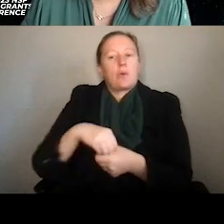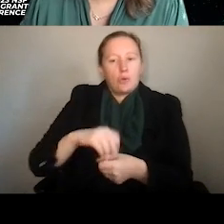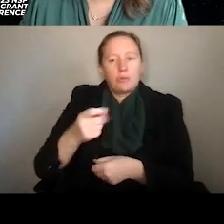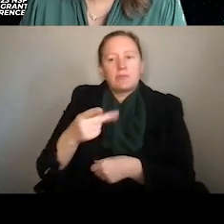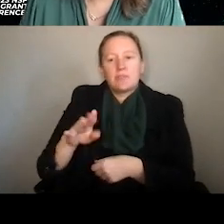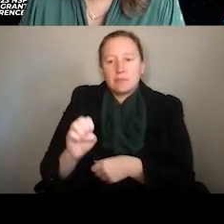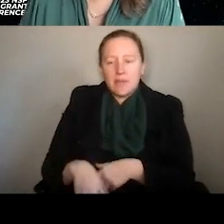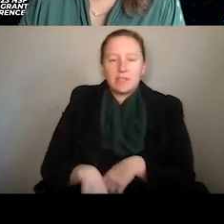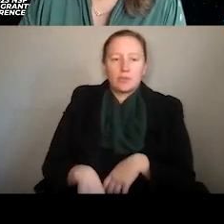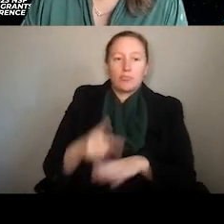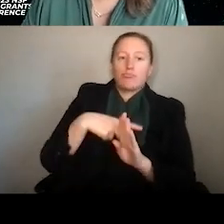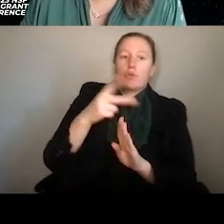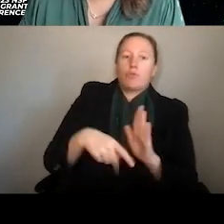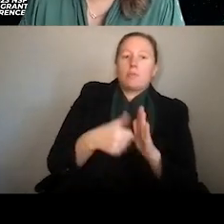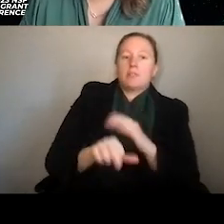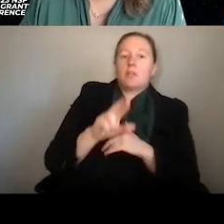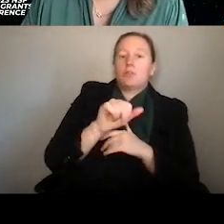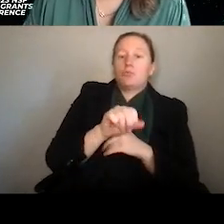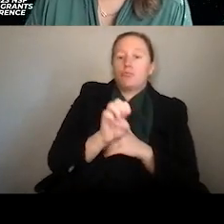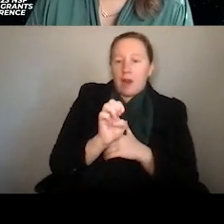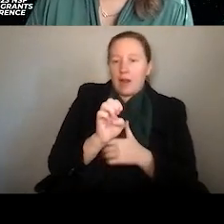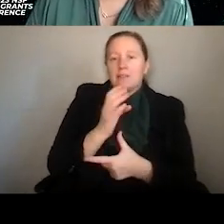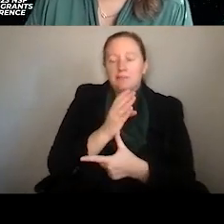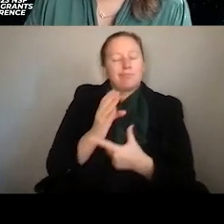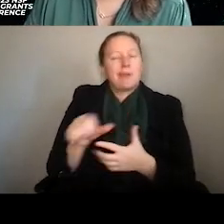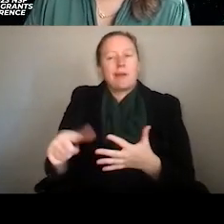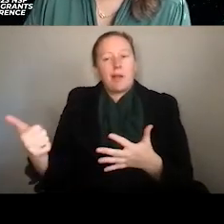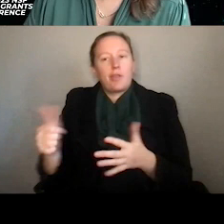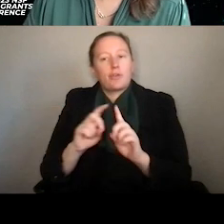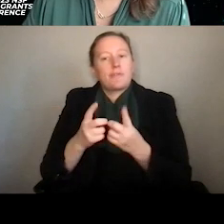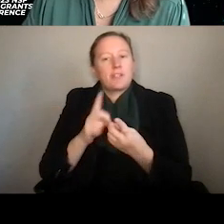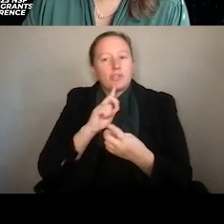So programs in RISE and really in all of the divisions are helping to meet those goals.